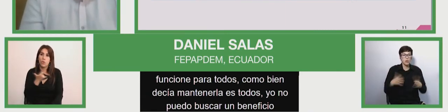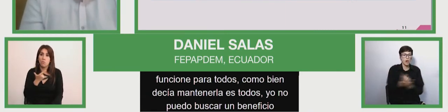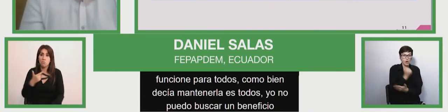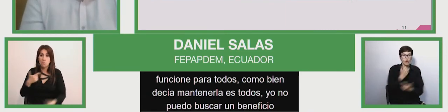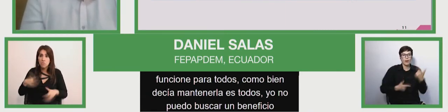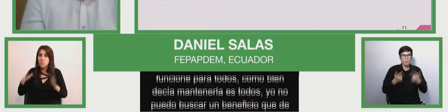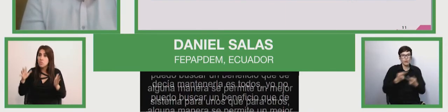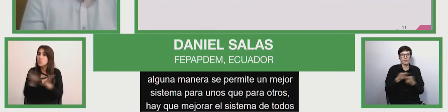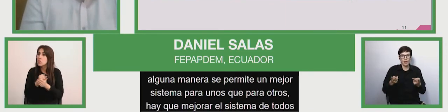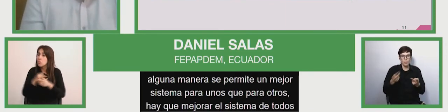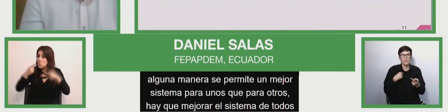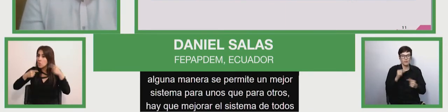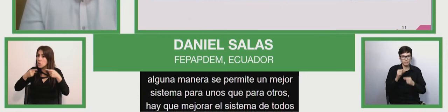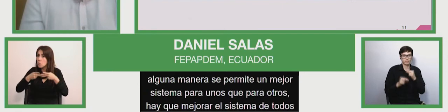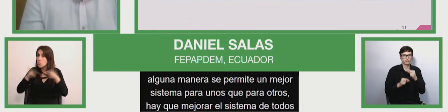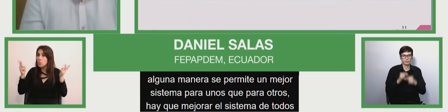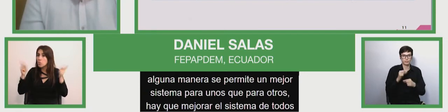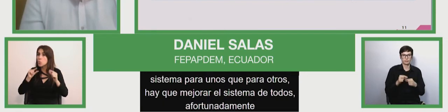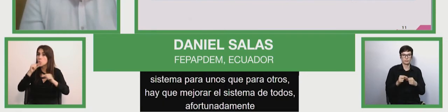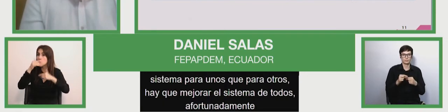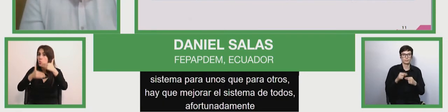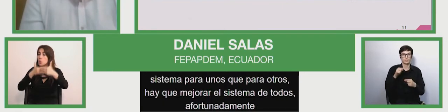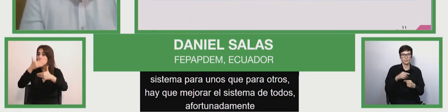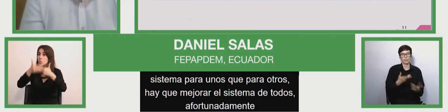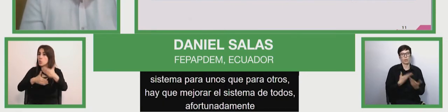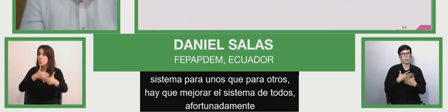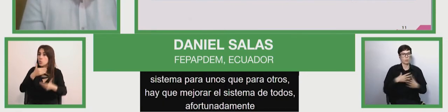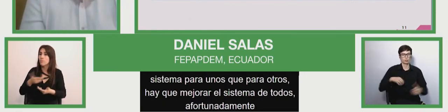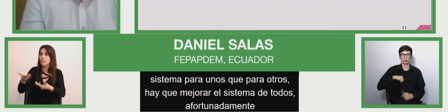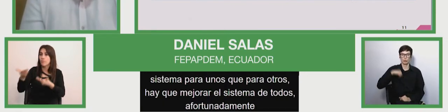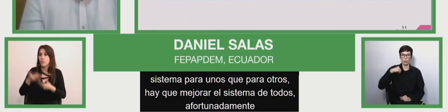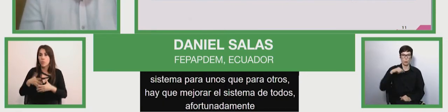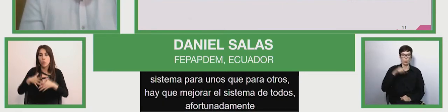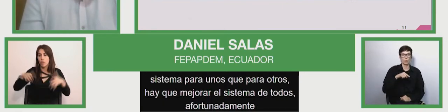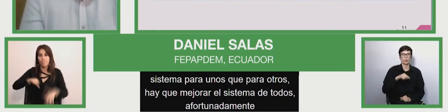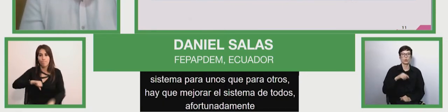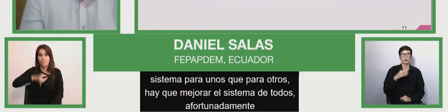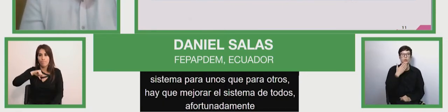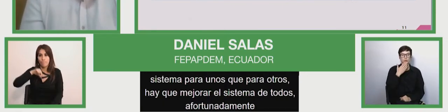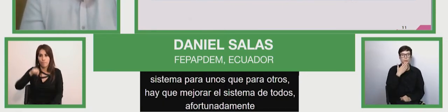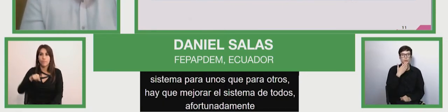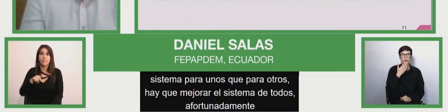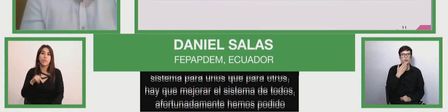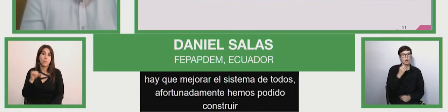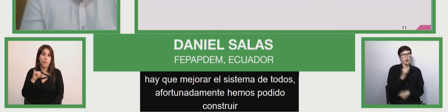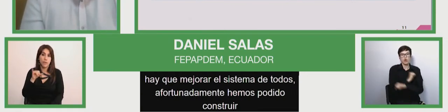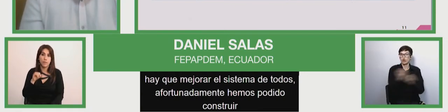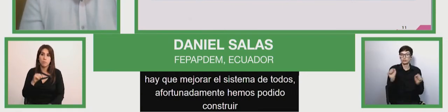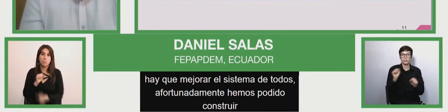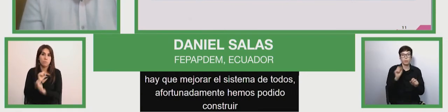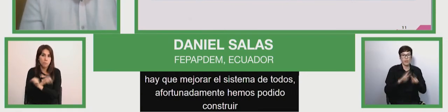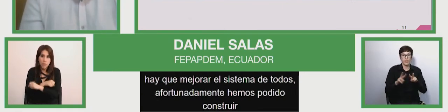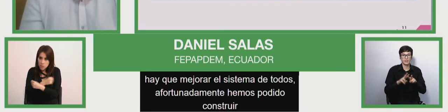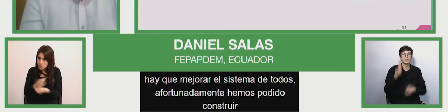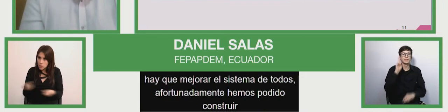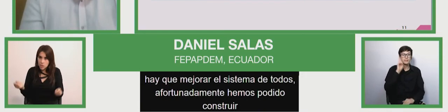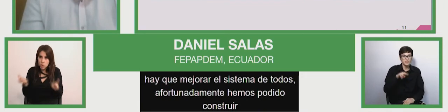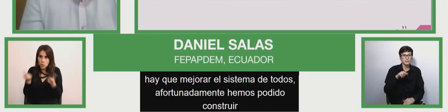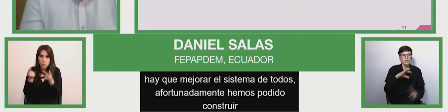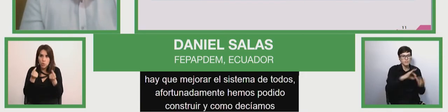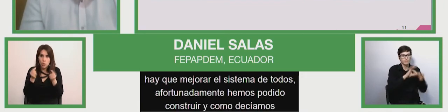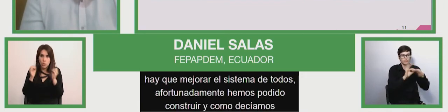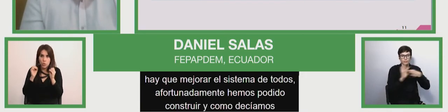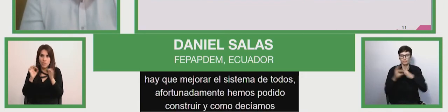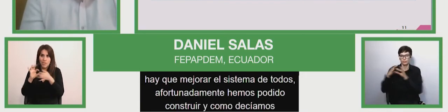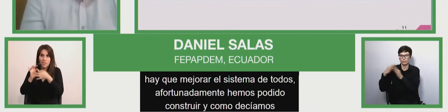build public policies from there that leaves us full of full of um support i'm trying